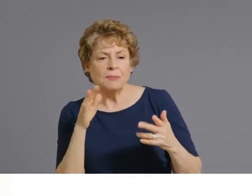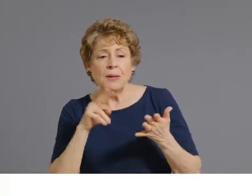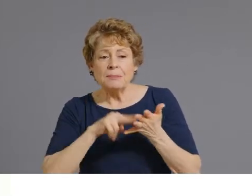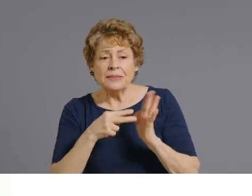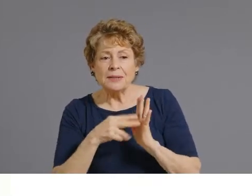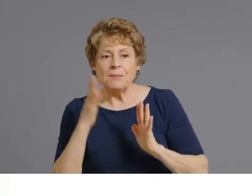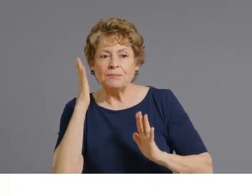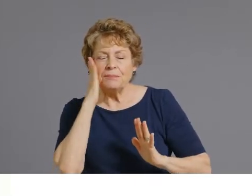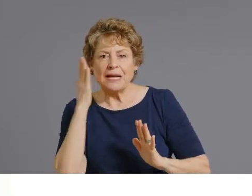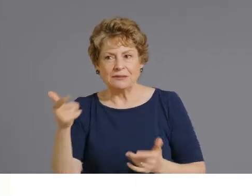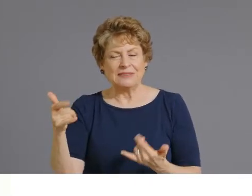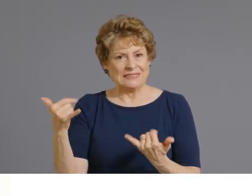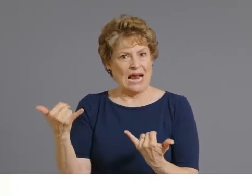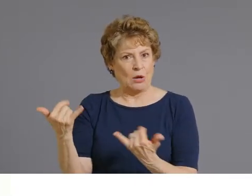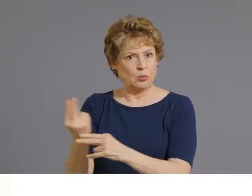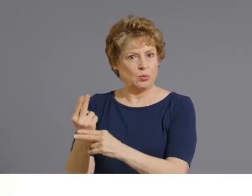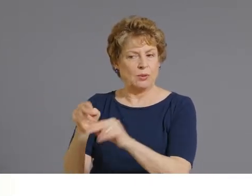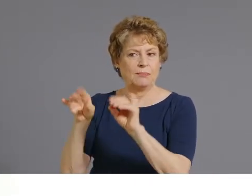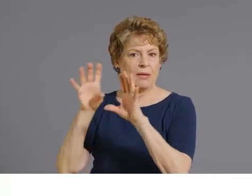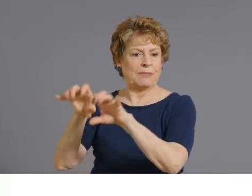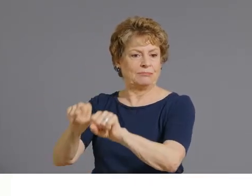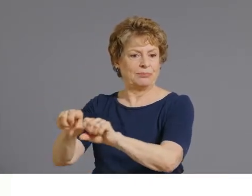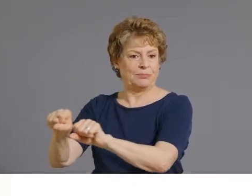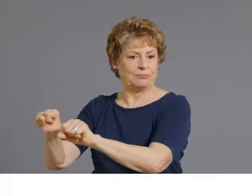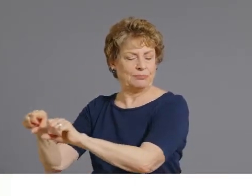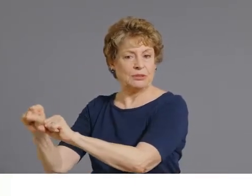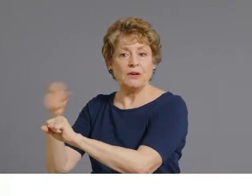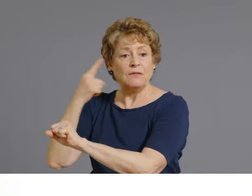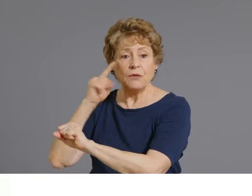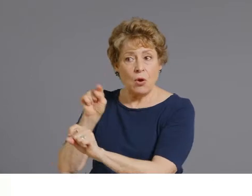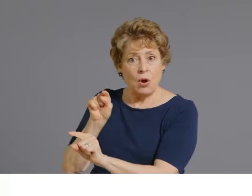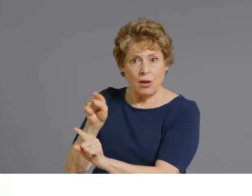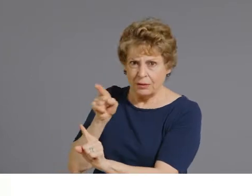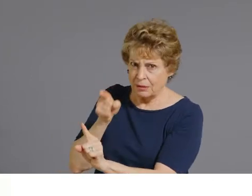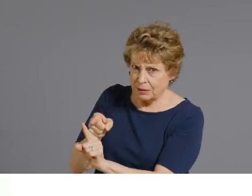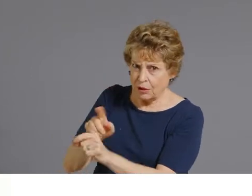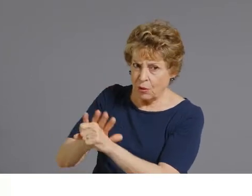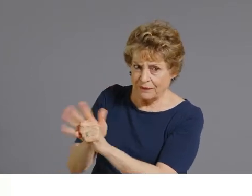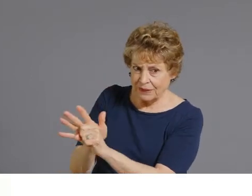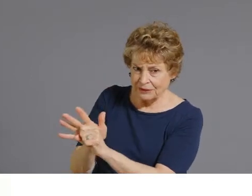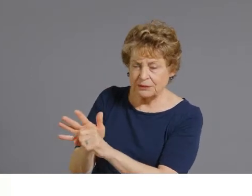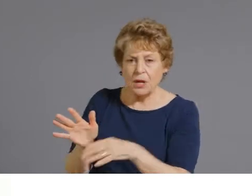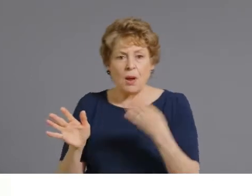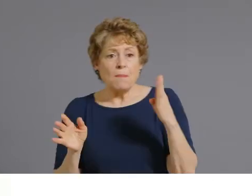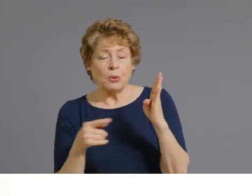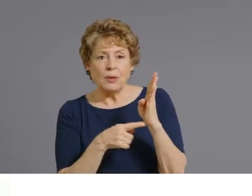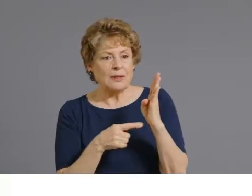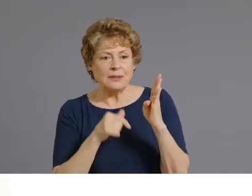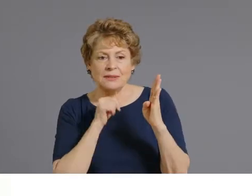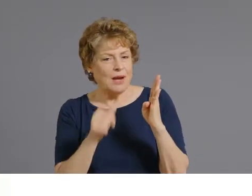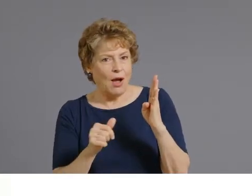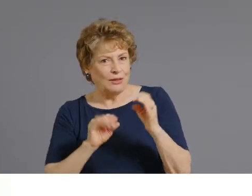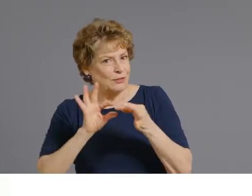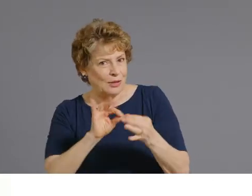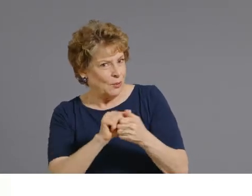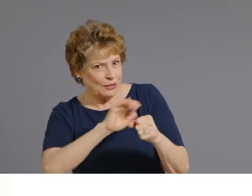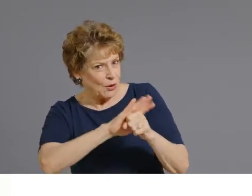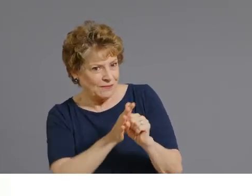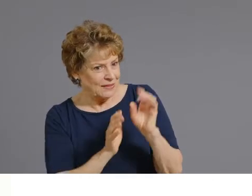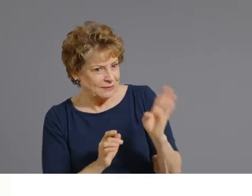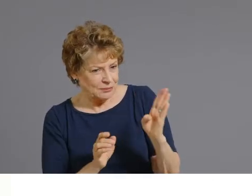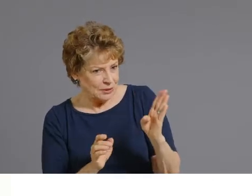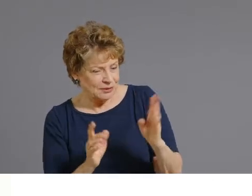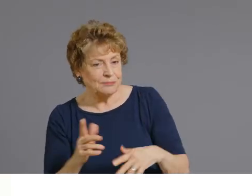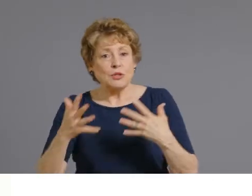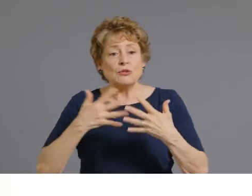in use for our COVID patients. Blue are non COVID patients and gray are unoccupied or available beds at